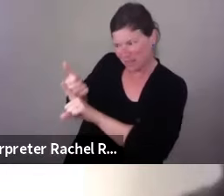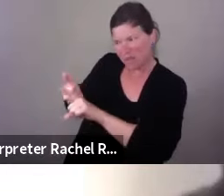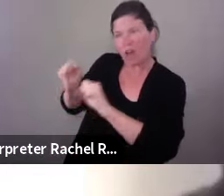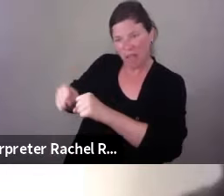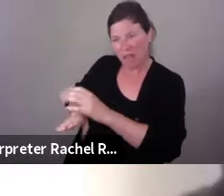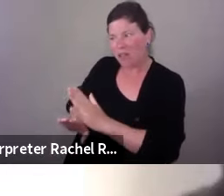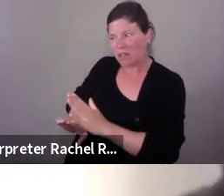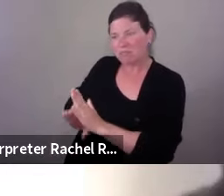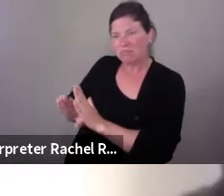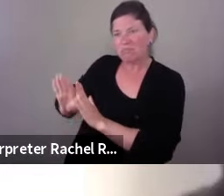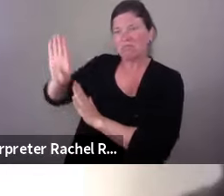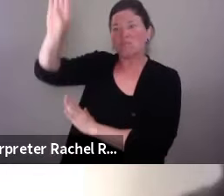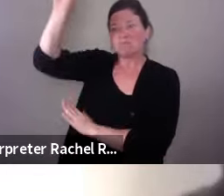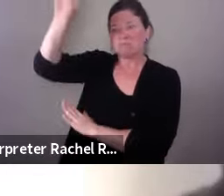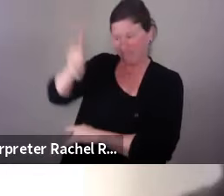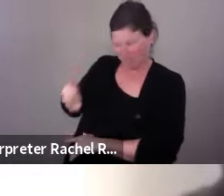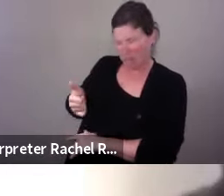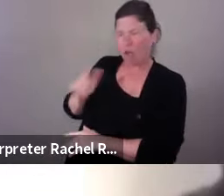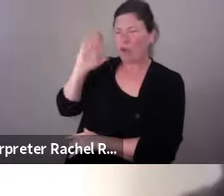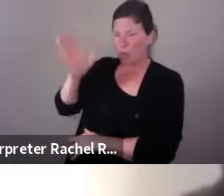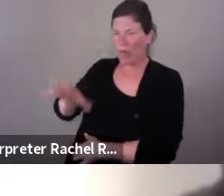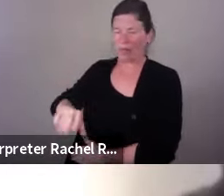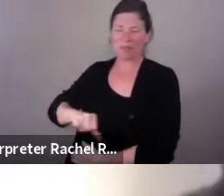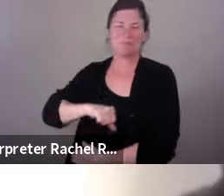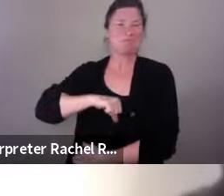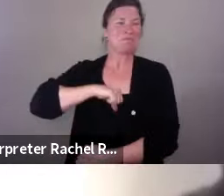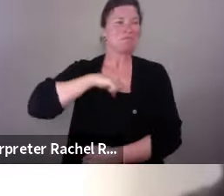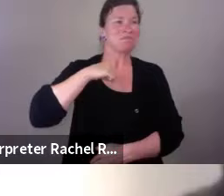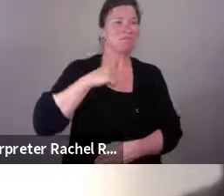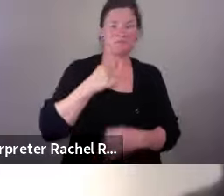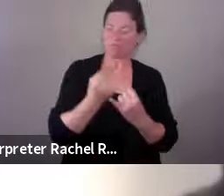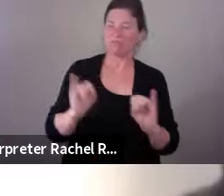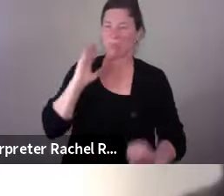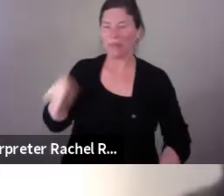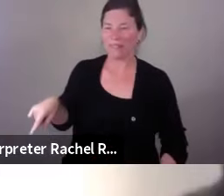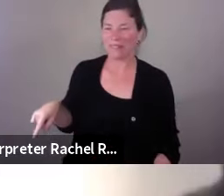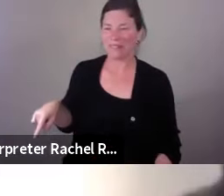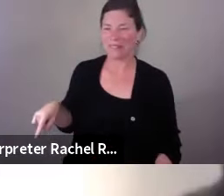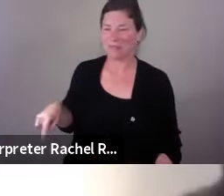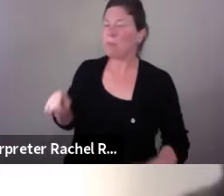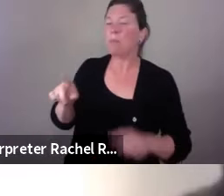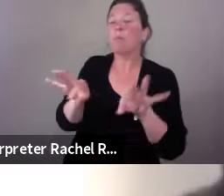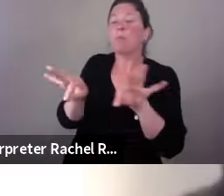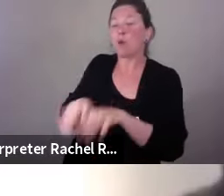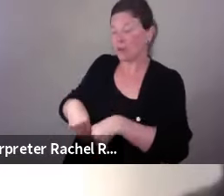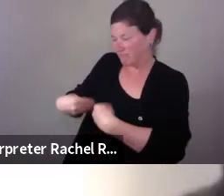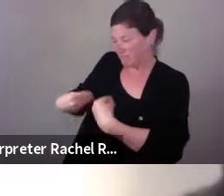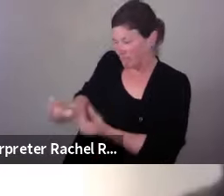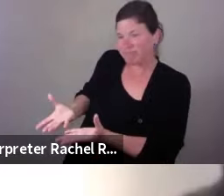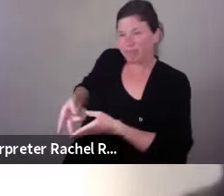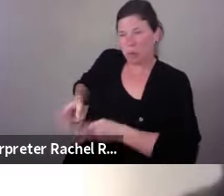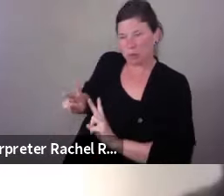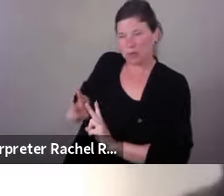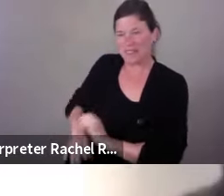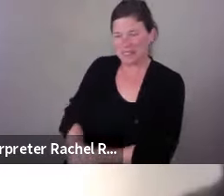you'll have pride in what they're capable of when you are allowed to give them a chance and